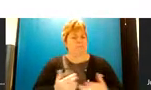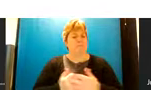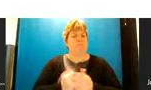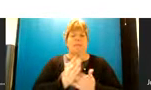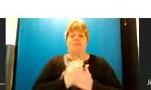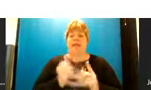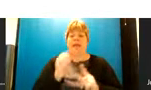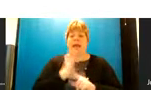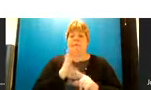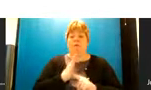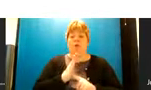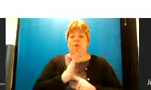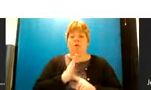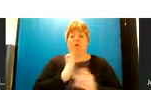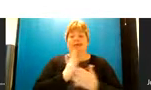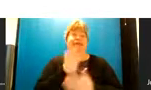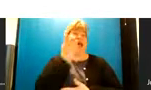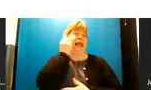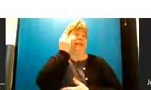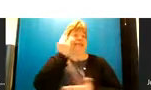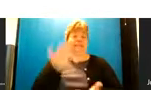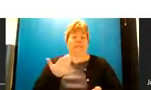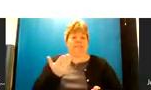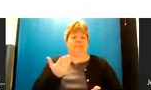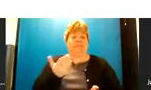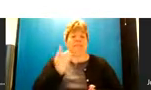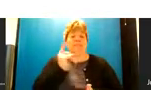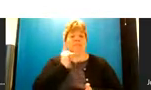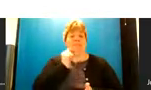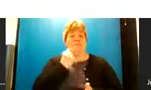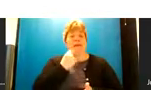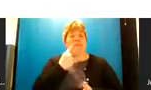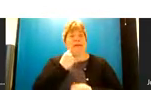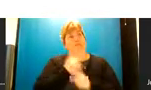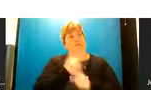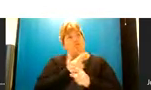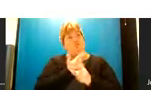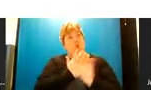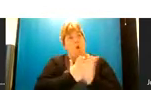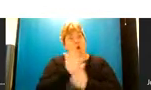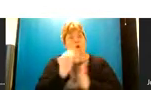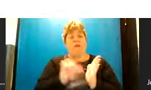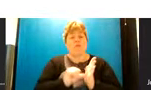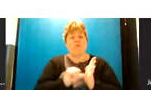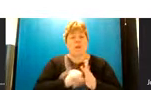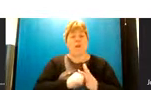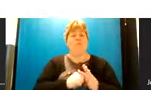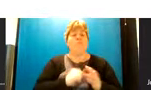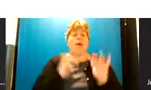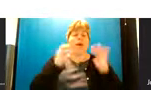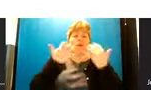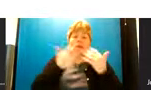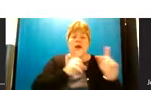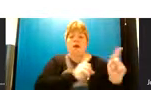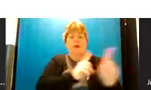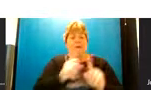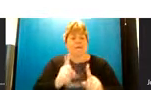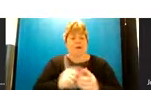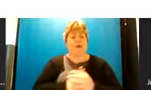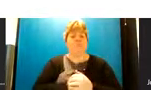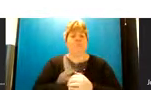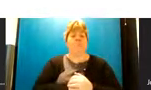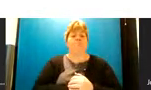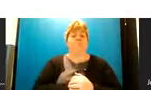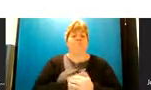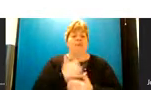importantly it's it's a listening ear so people can um can talk through their problems and concerns whatever they might be um